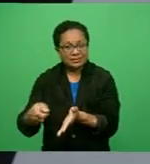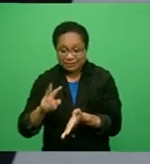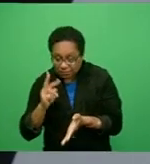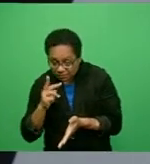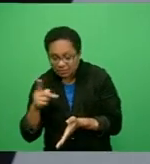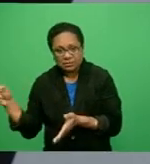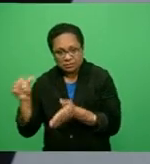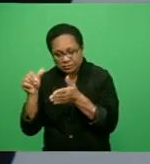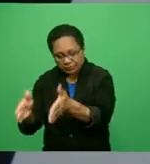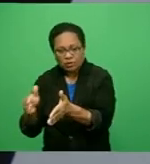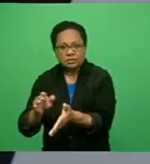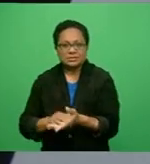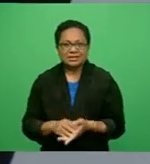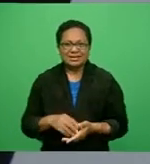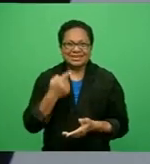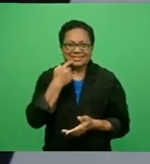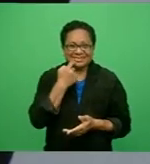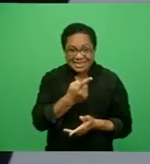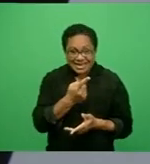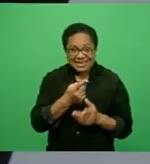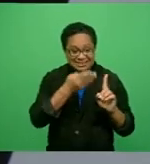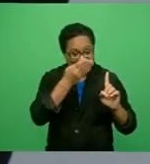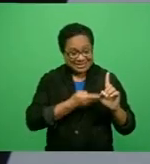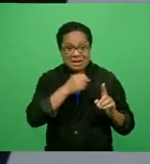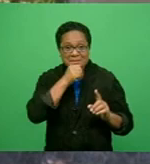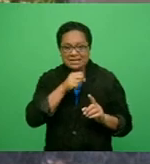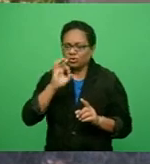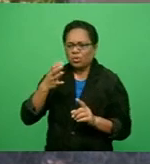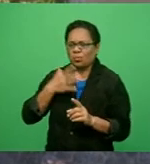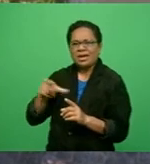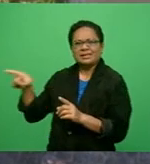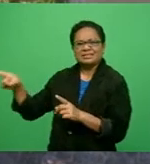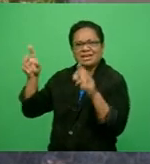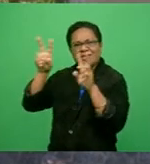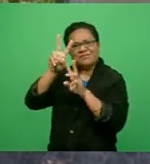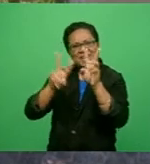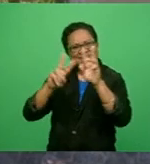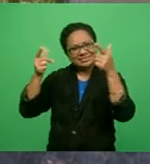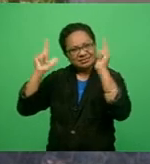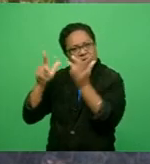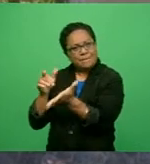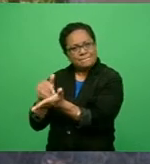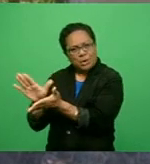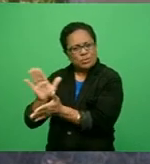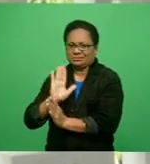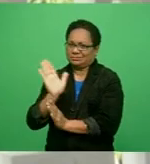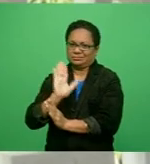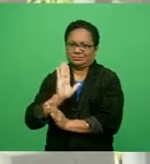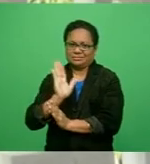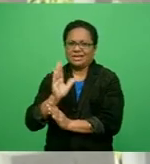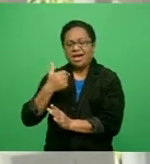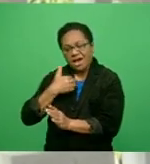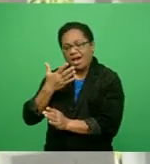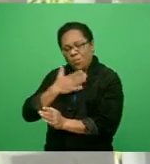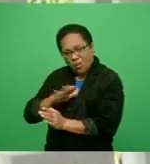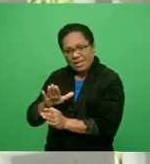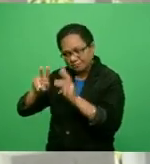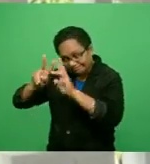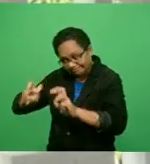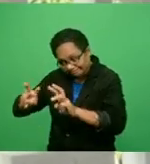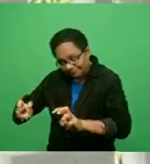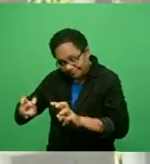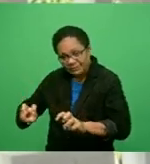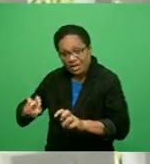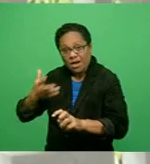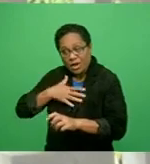Alualia fired, maintaining that he only wants an investigation to get to the bottom of things. I, as the person who held all